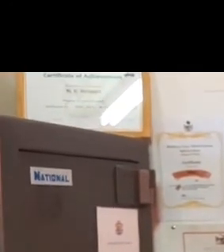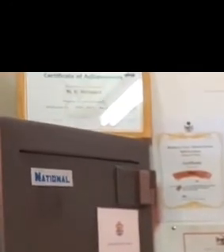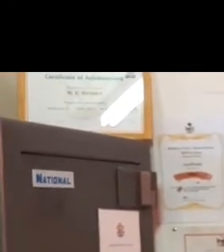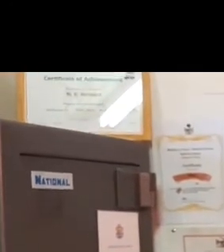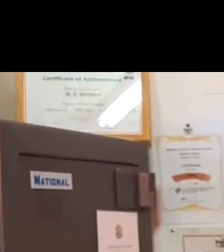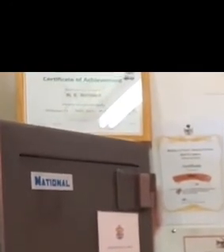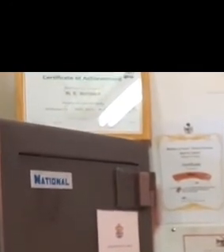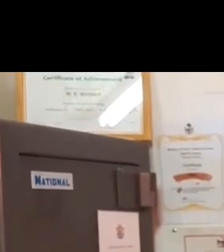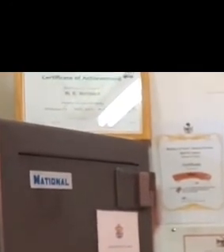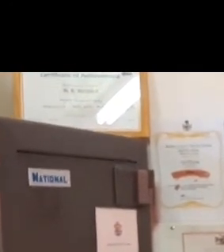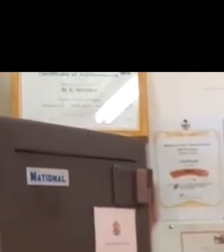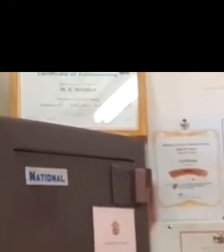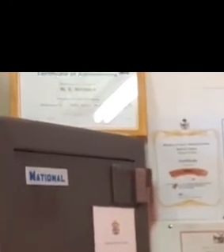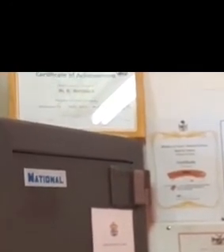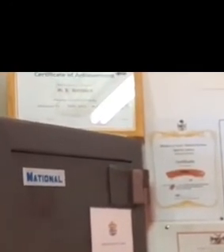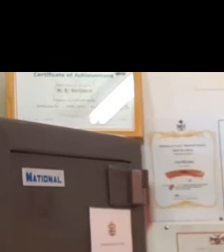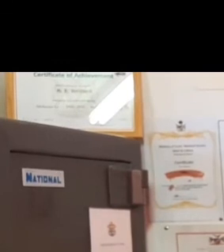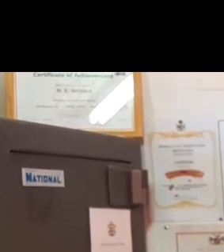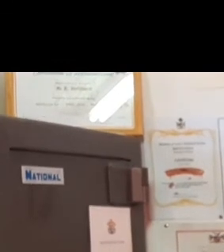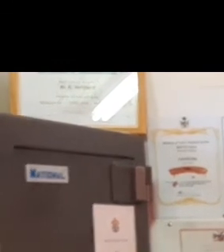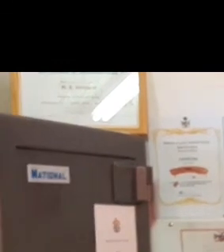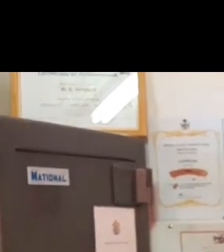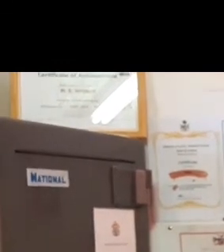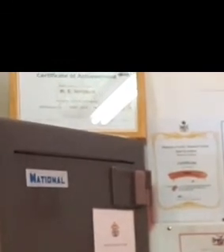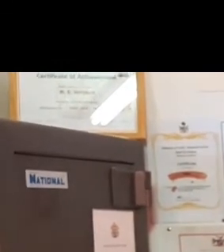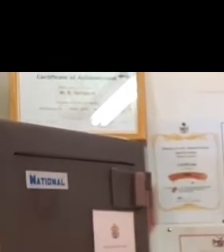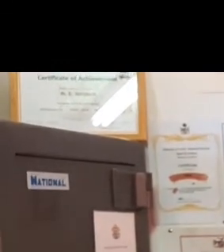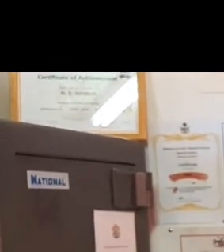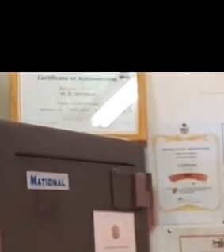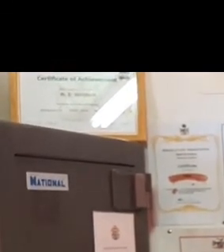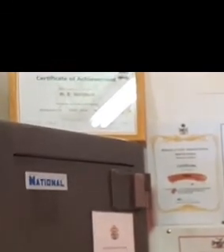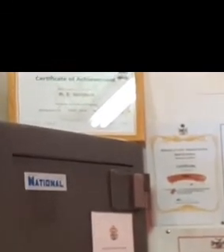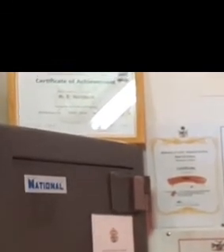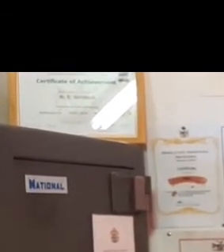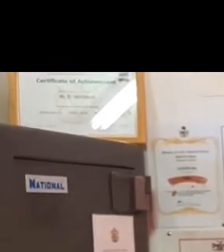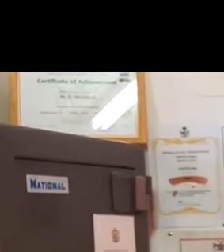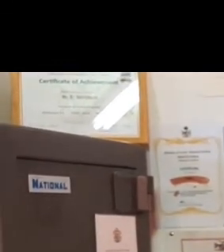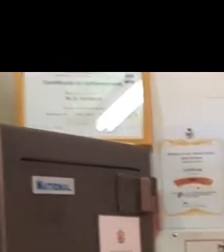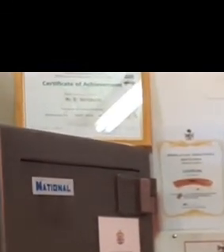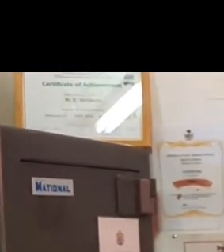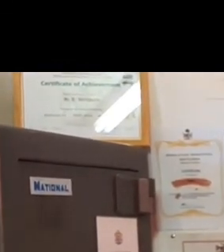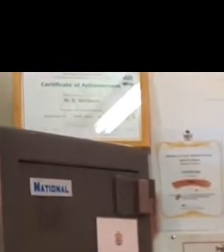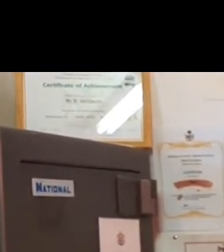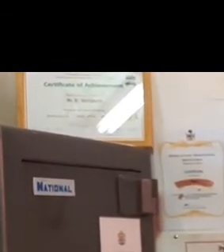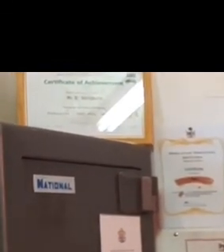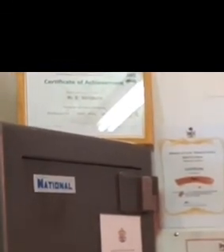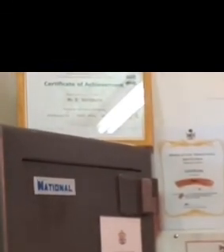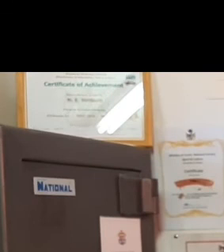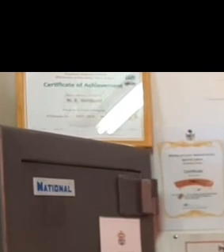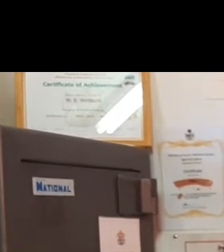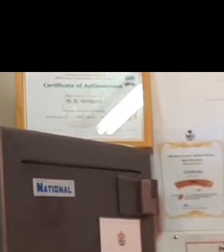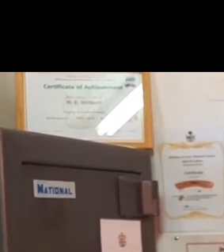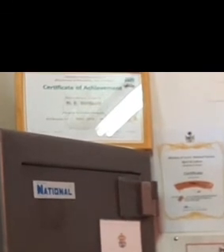Ms. Diergaard, can you please tell us a bit about some of the measures the school has in place to protect parents who come to pick up